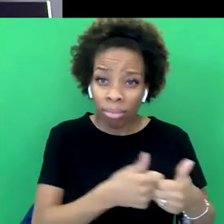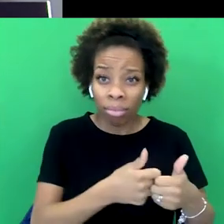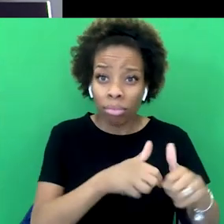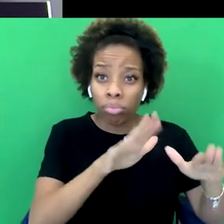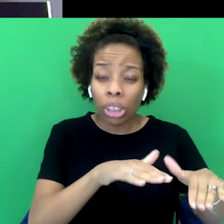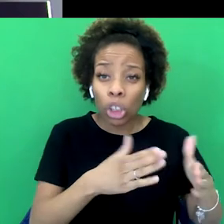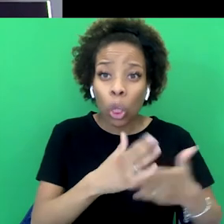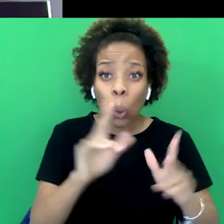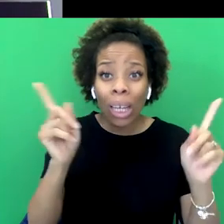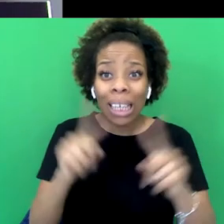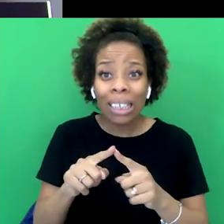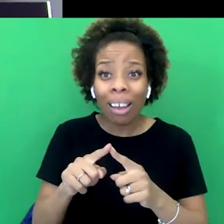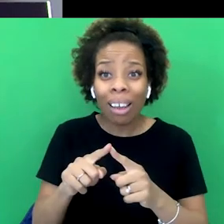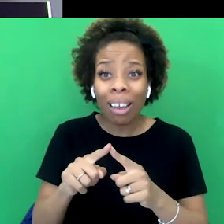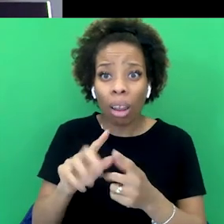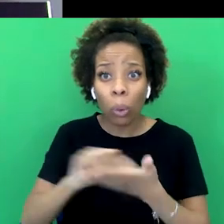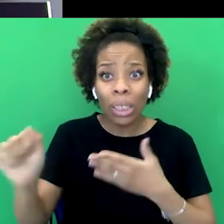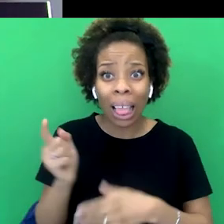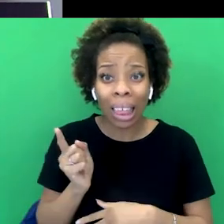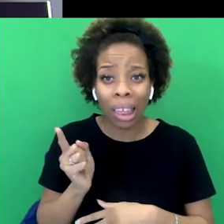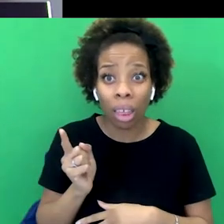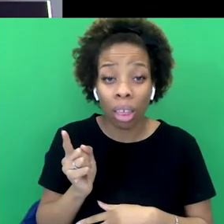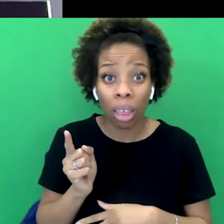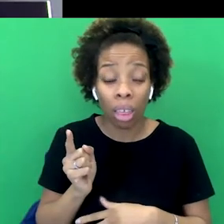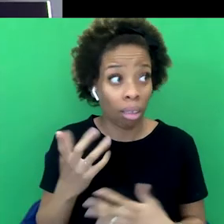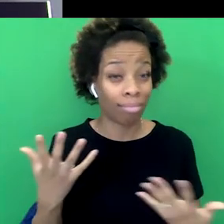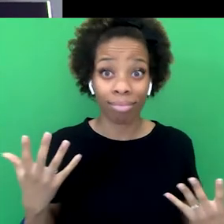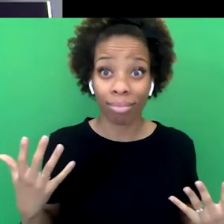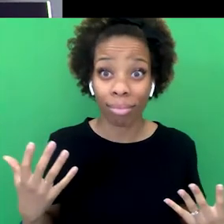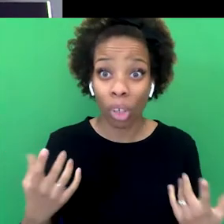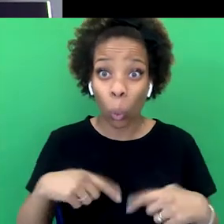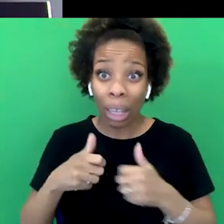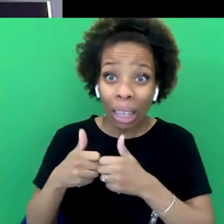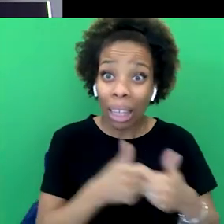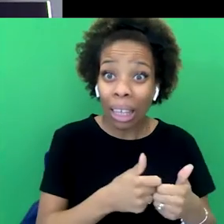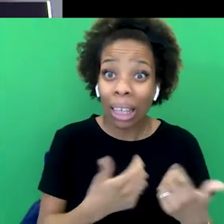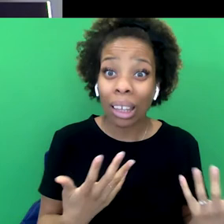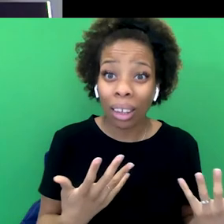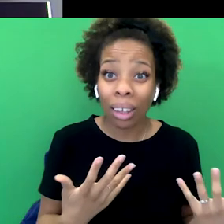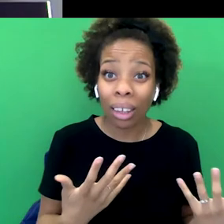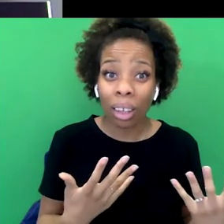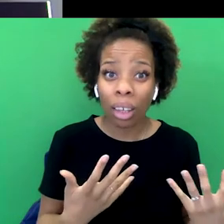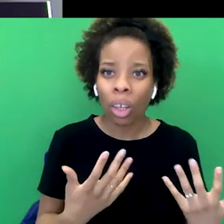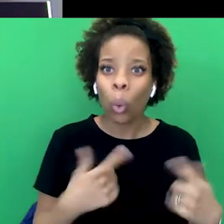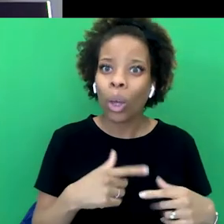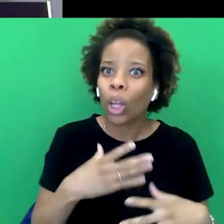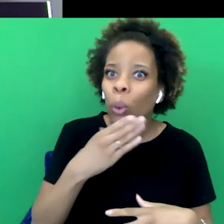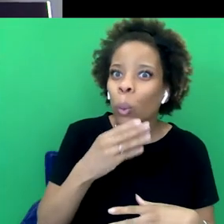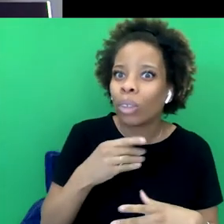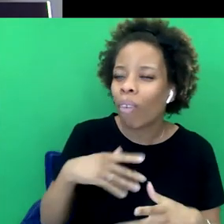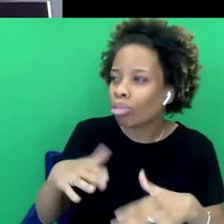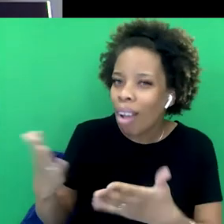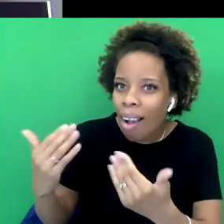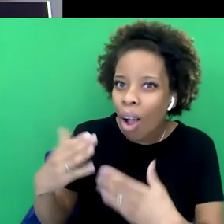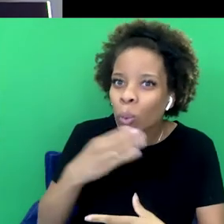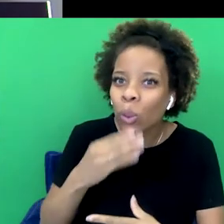that's part of the reason why they thought we were a martial race. Basically, we took their side. And so we were useful to them. And then, you know,